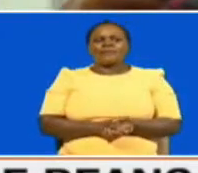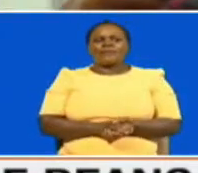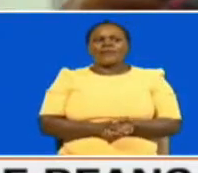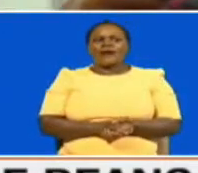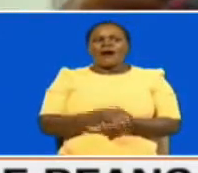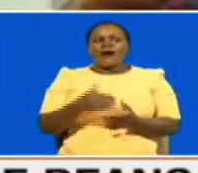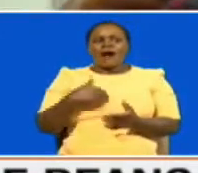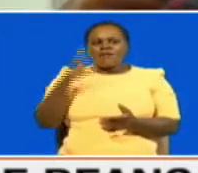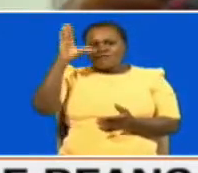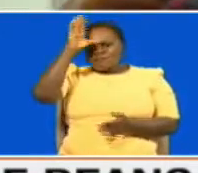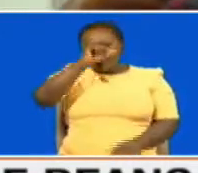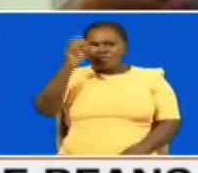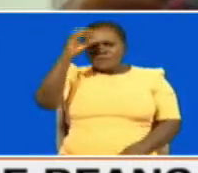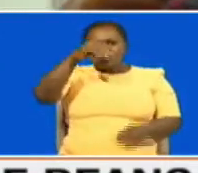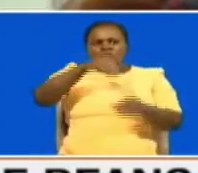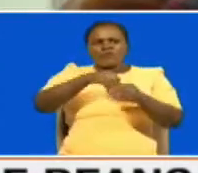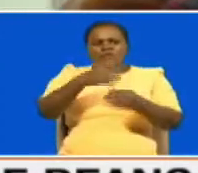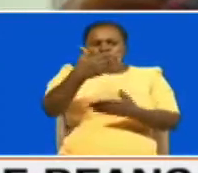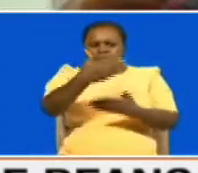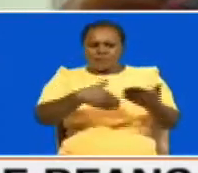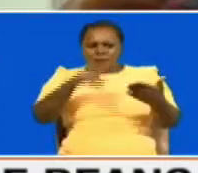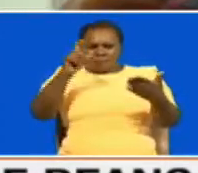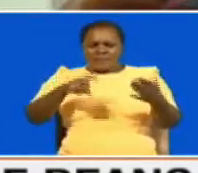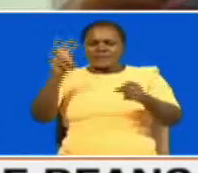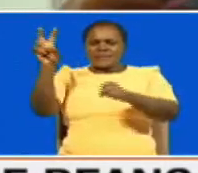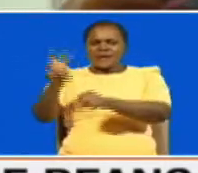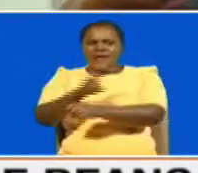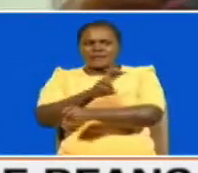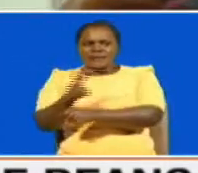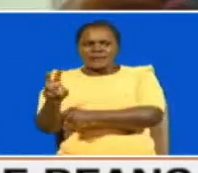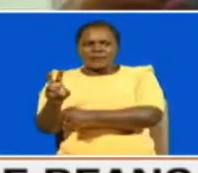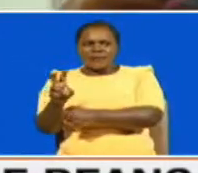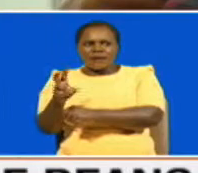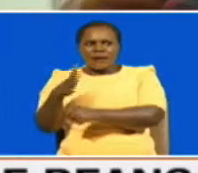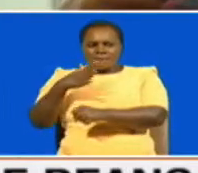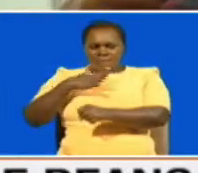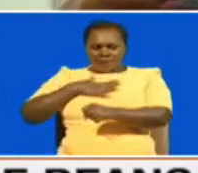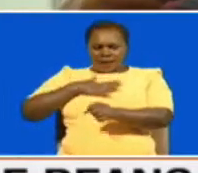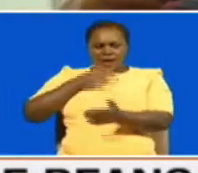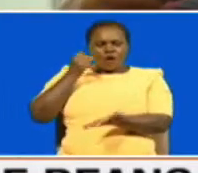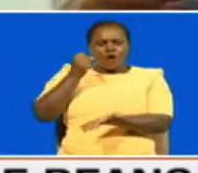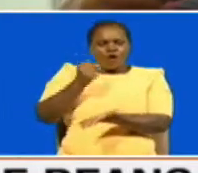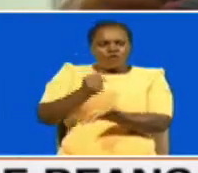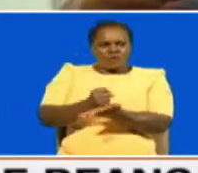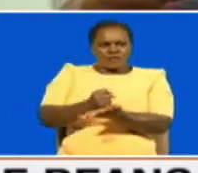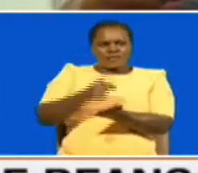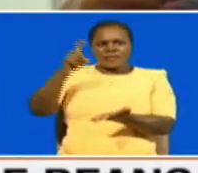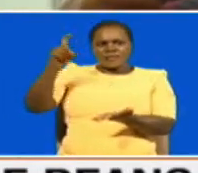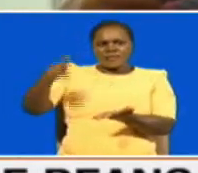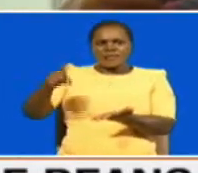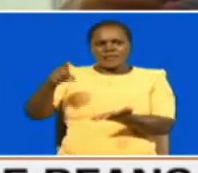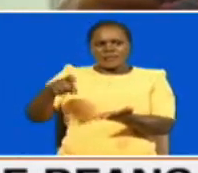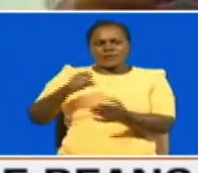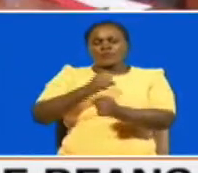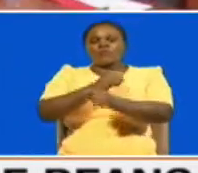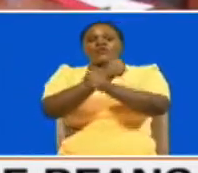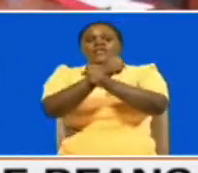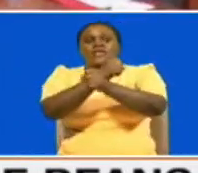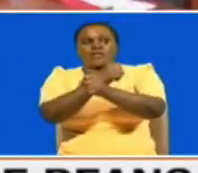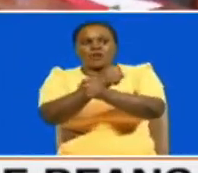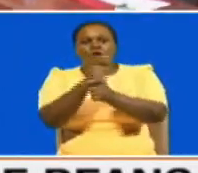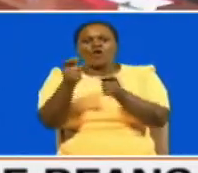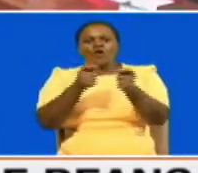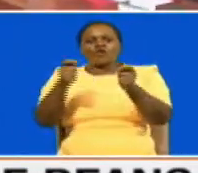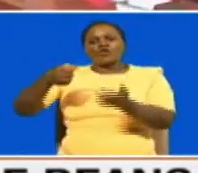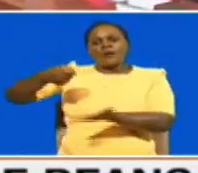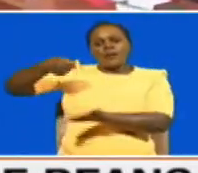loopholes within this law which need to be assessed and my office needs to be protected the